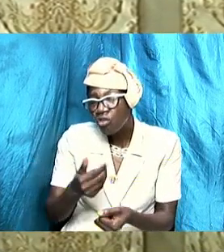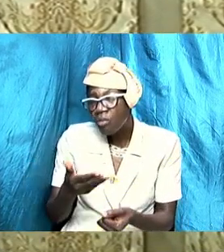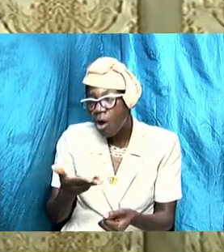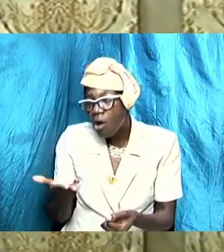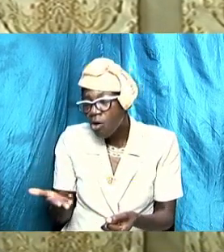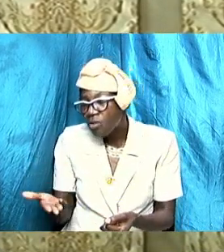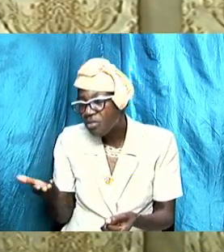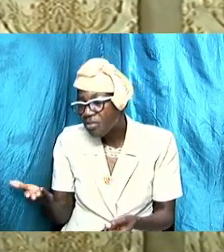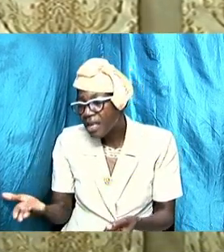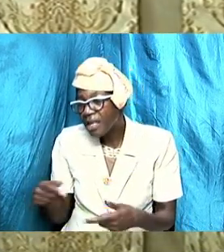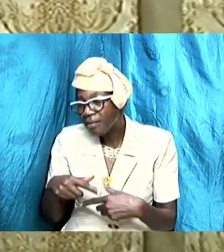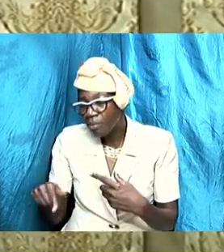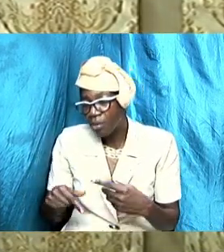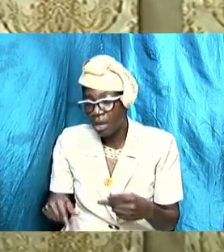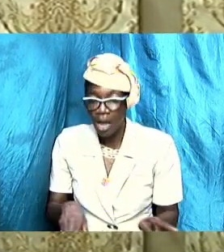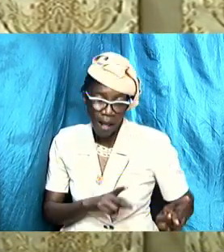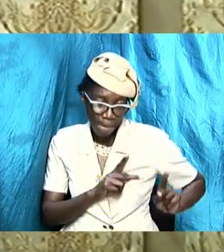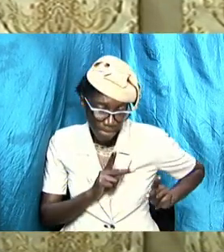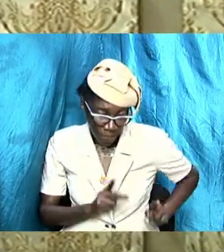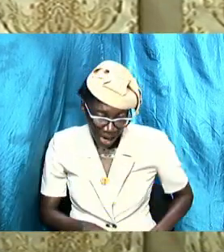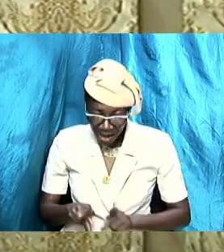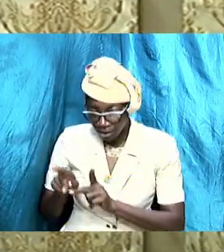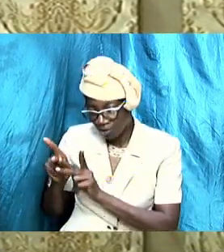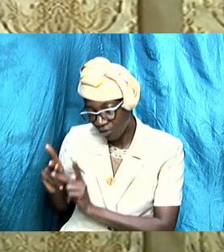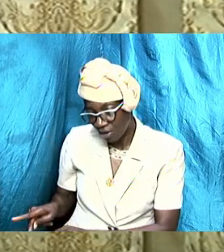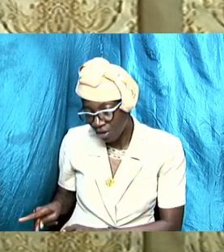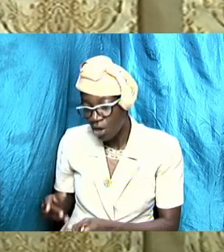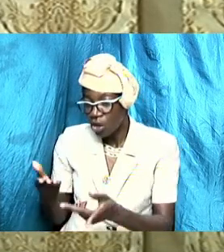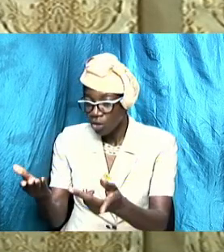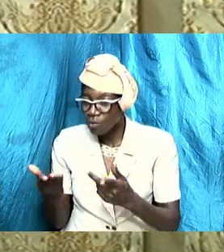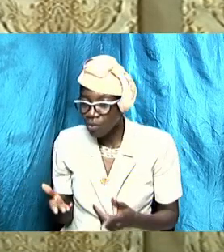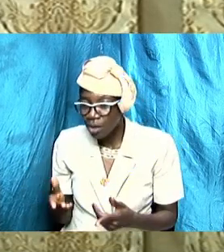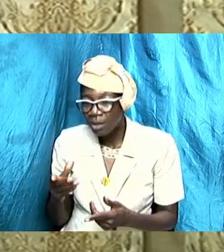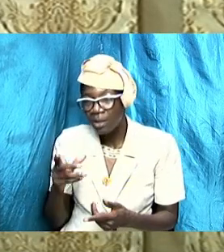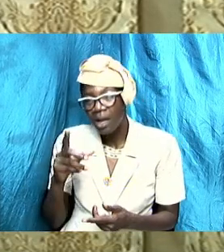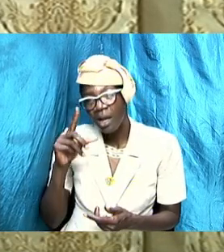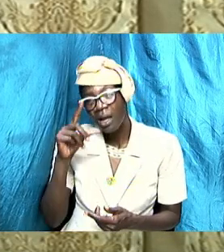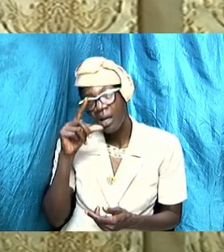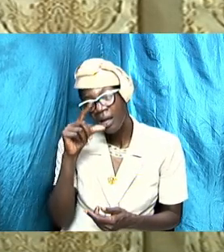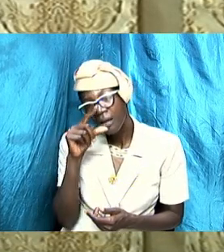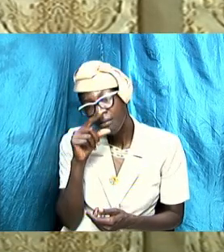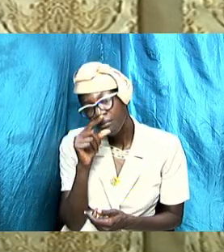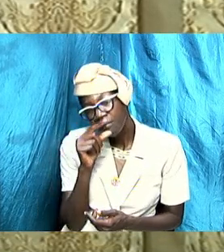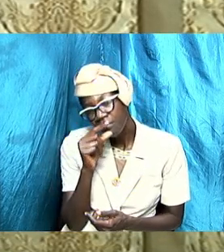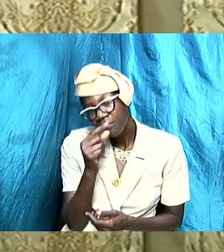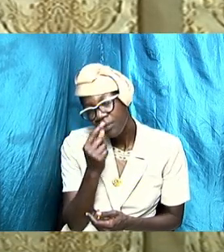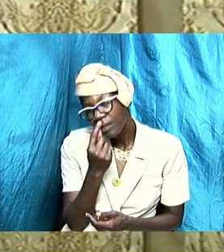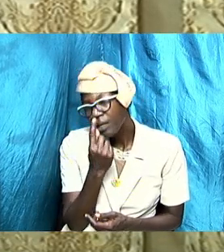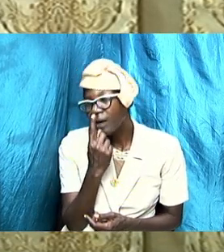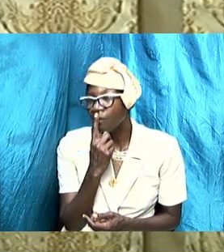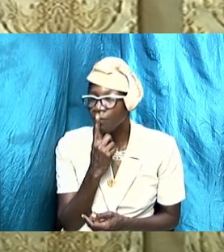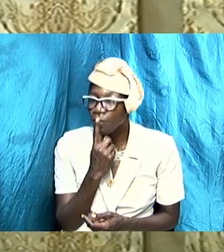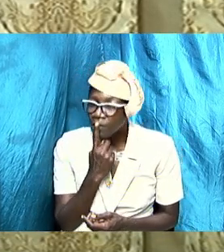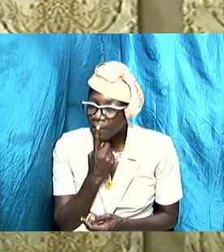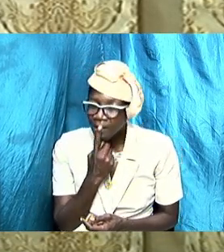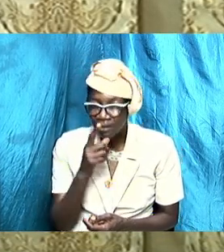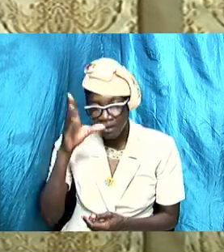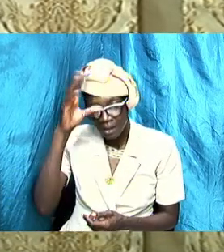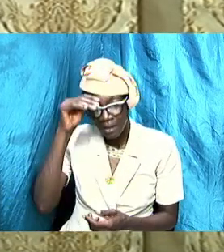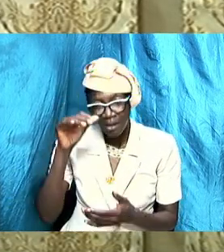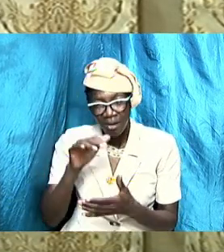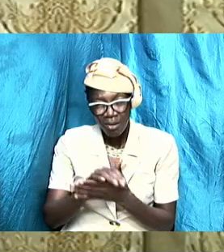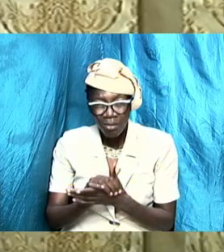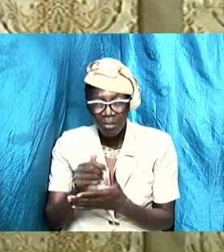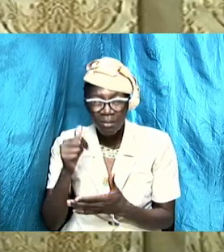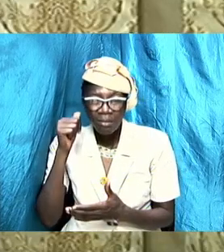that you want a quiet husband to be lively or a quiet wife to be lively and you are